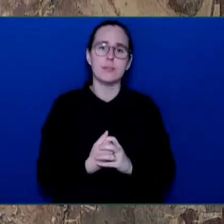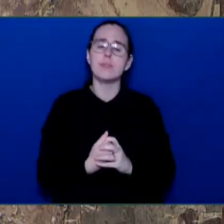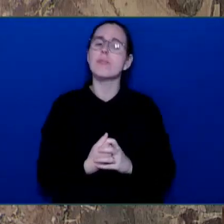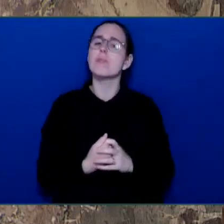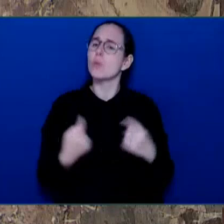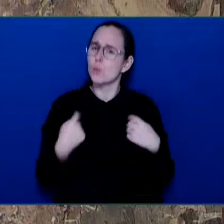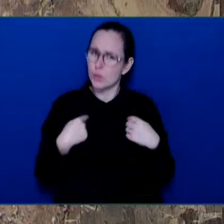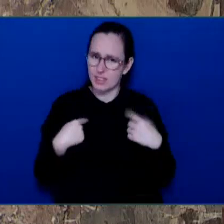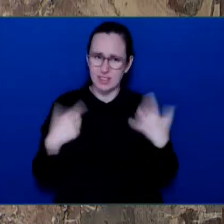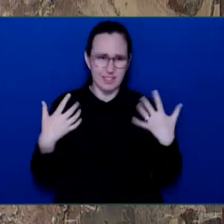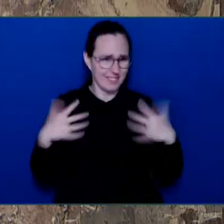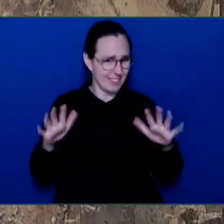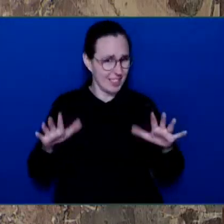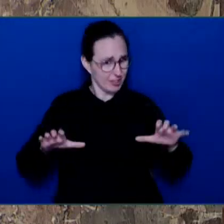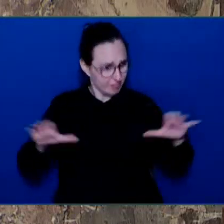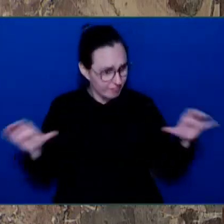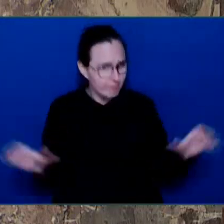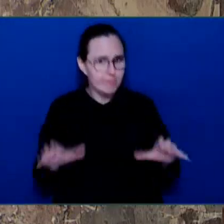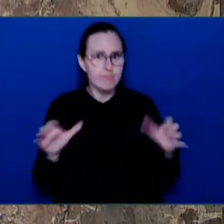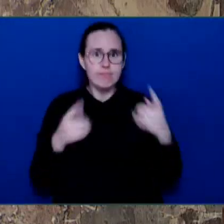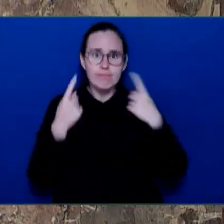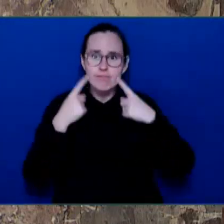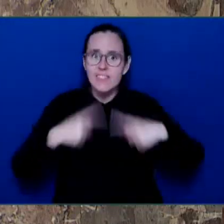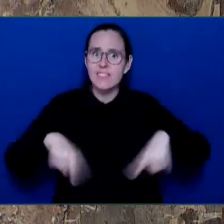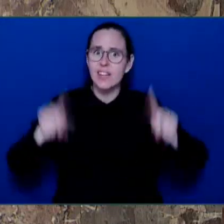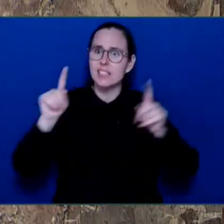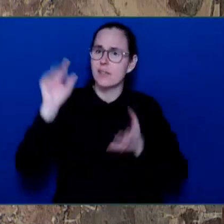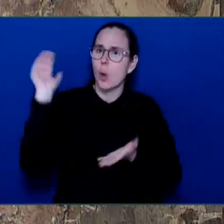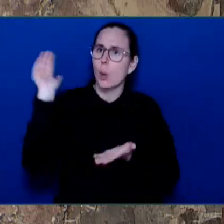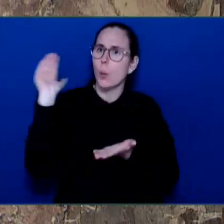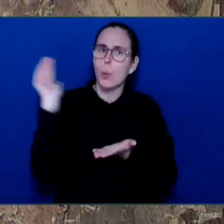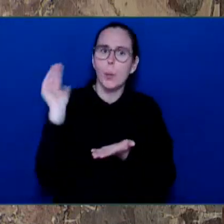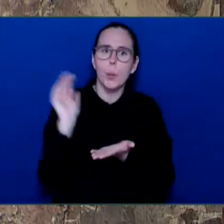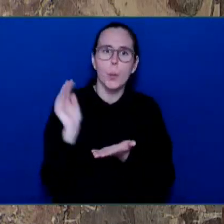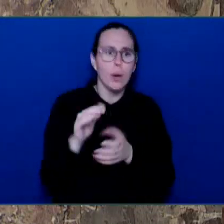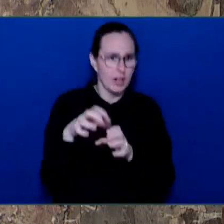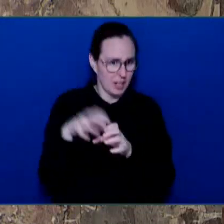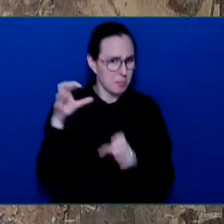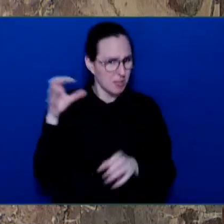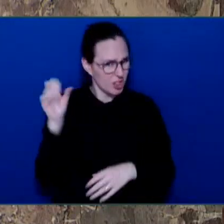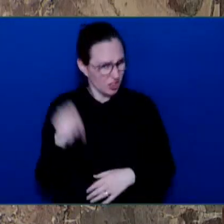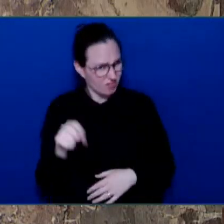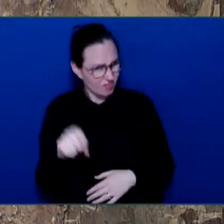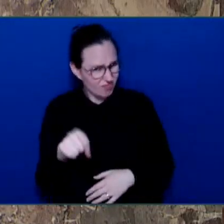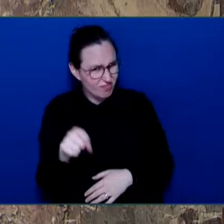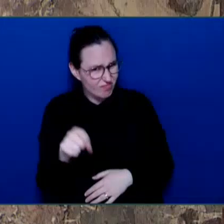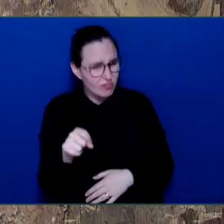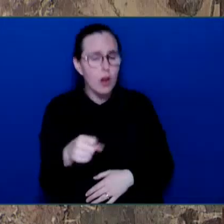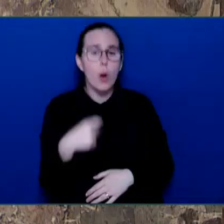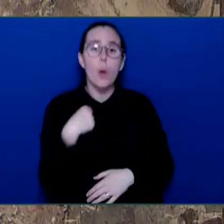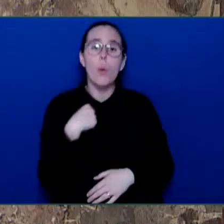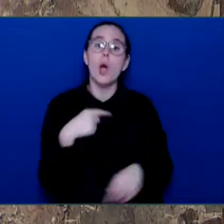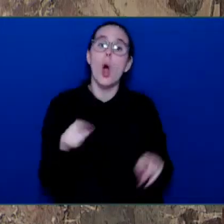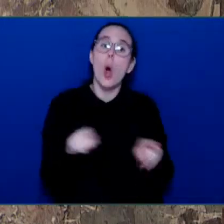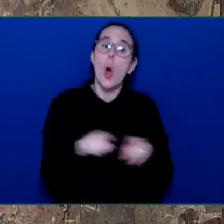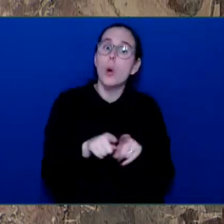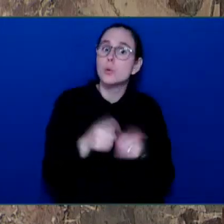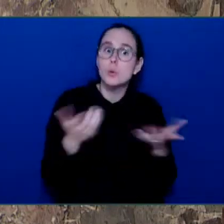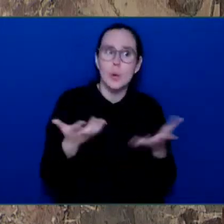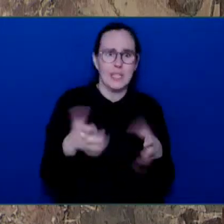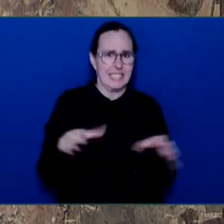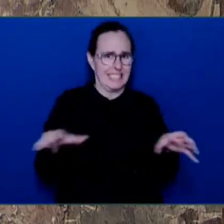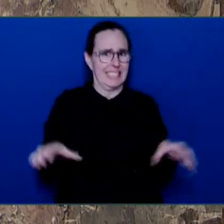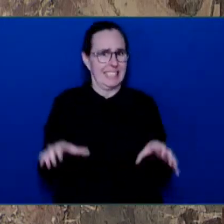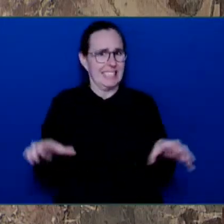emissions have gone down, Mr. Speaker, we have taken significant actions to make life cheaper for